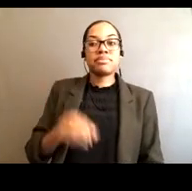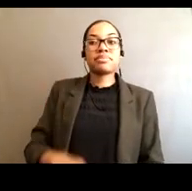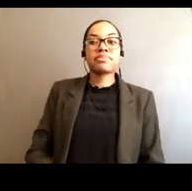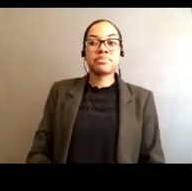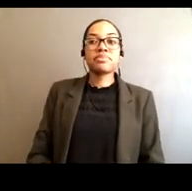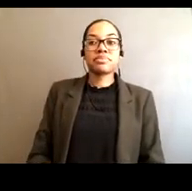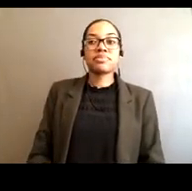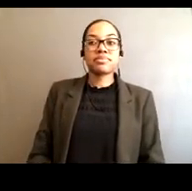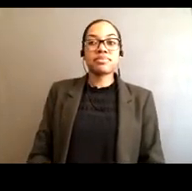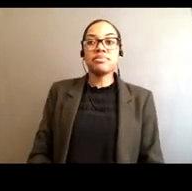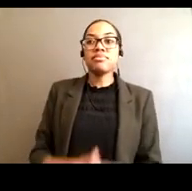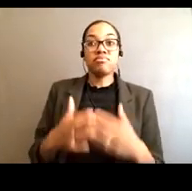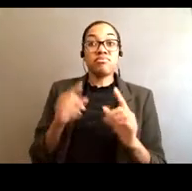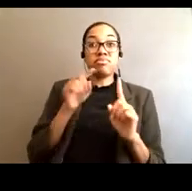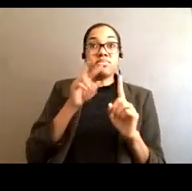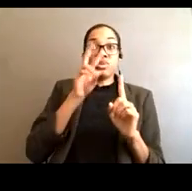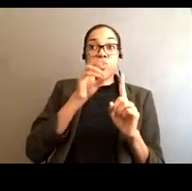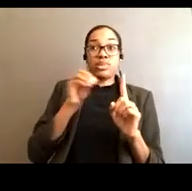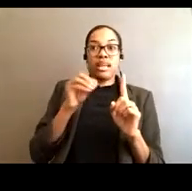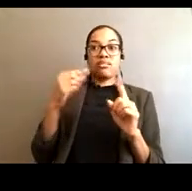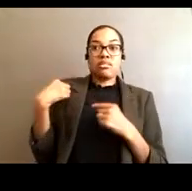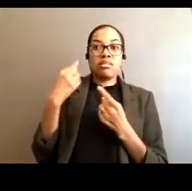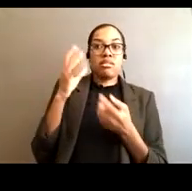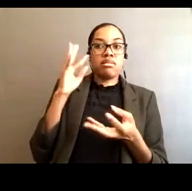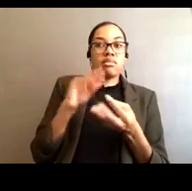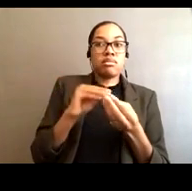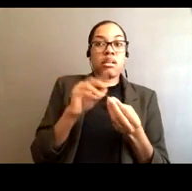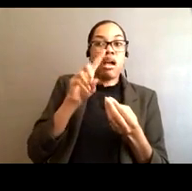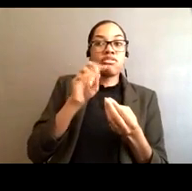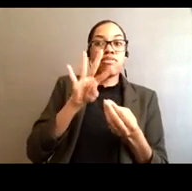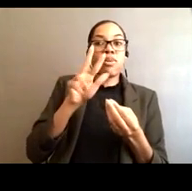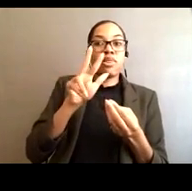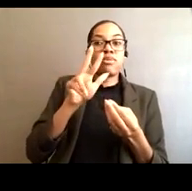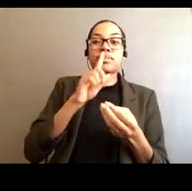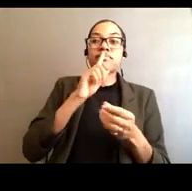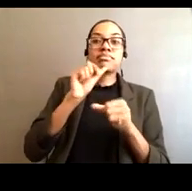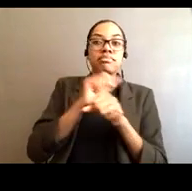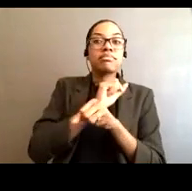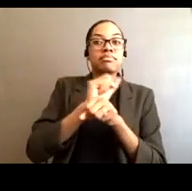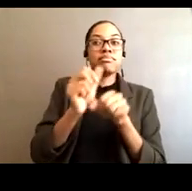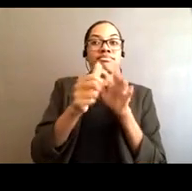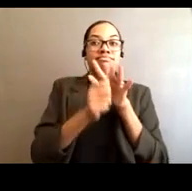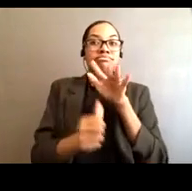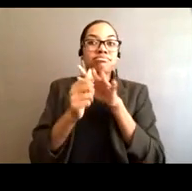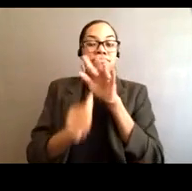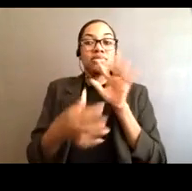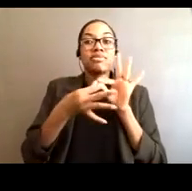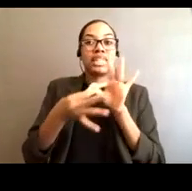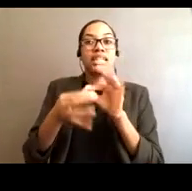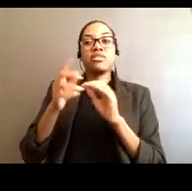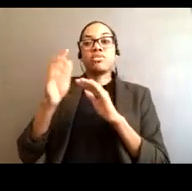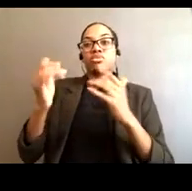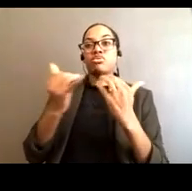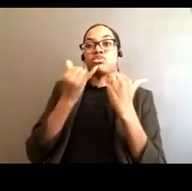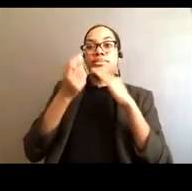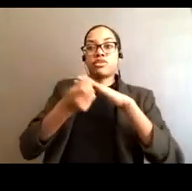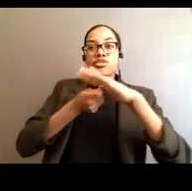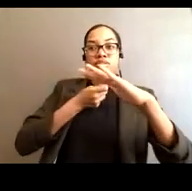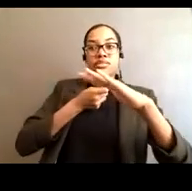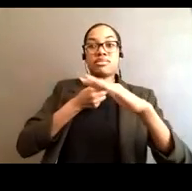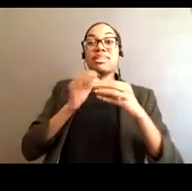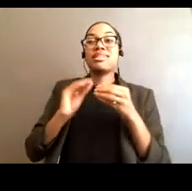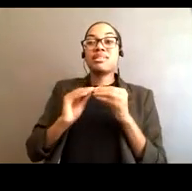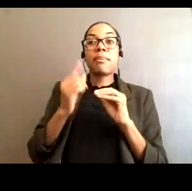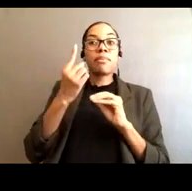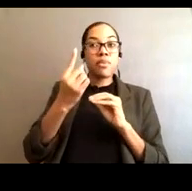any other weather hazard. This includes lightning, tornadoes, hurricanes. It's the number one weather killer